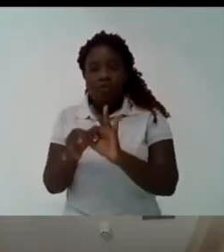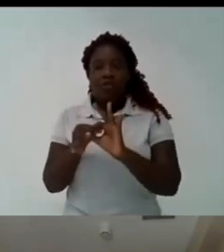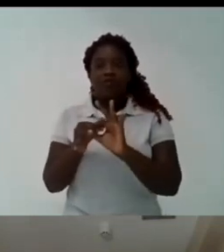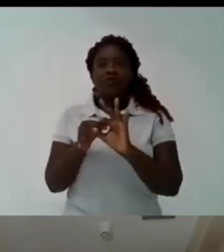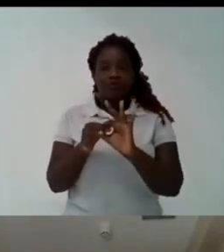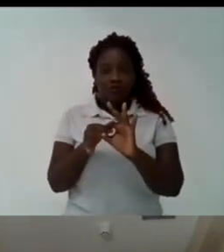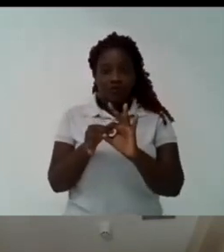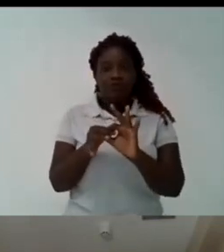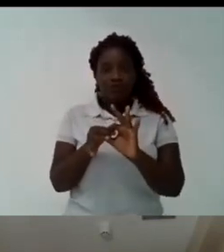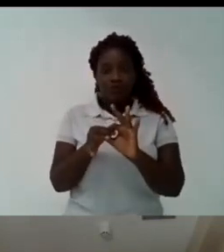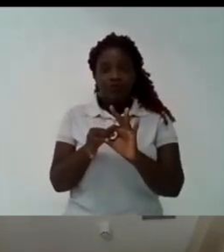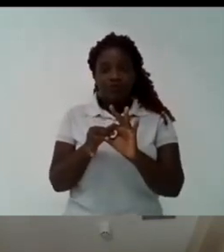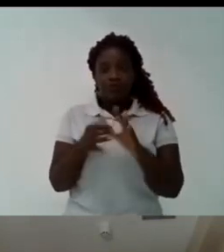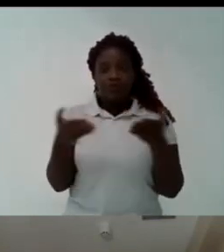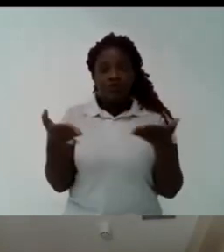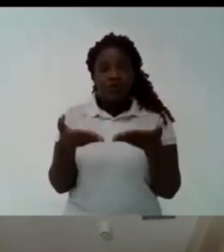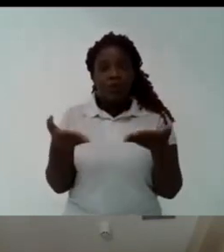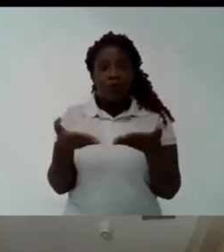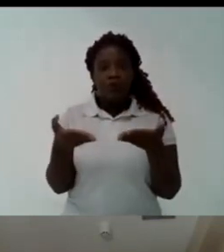context